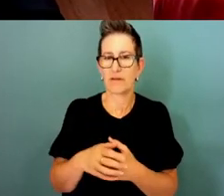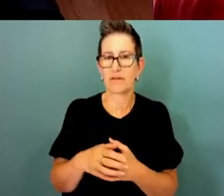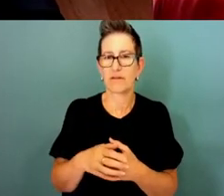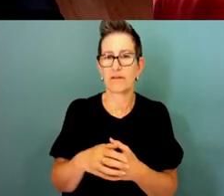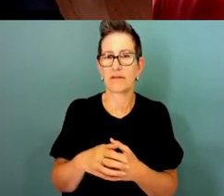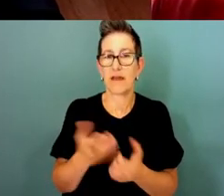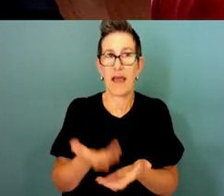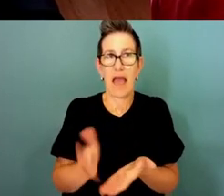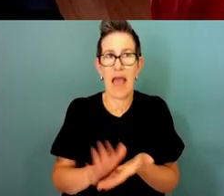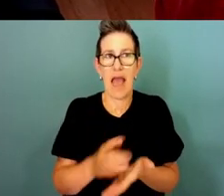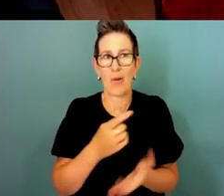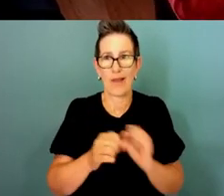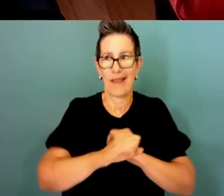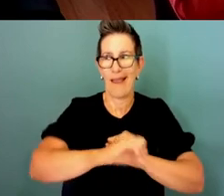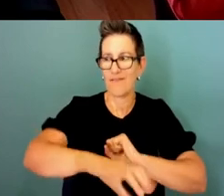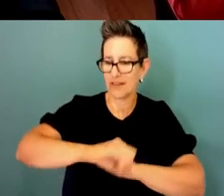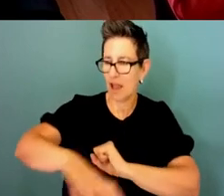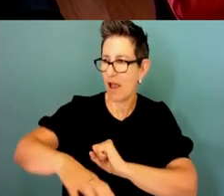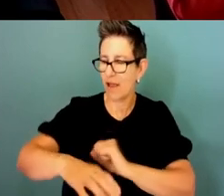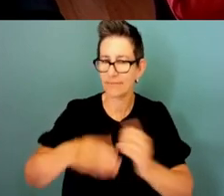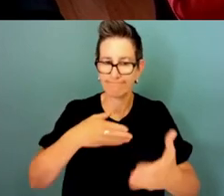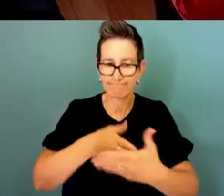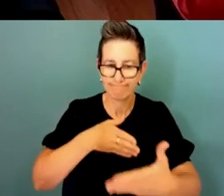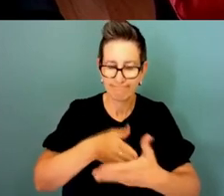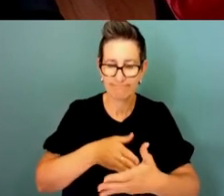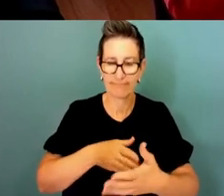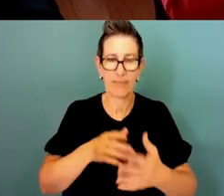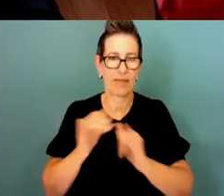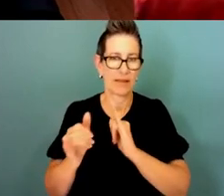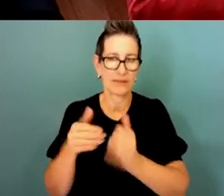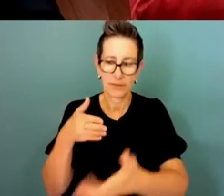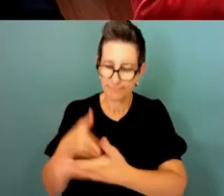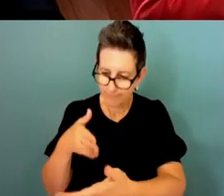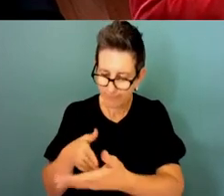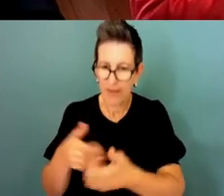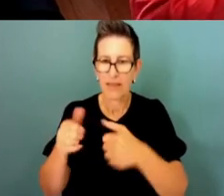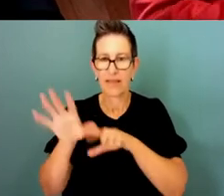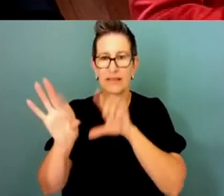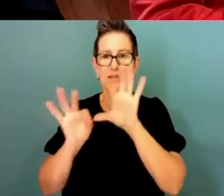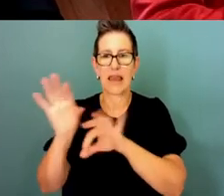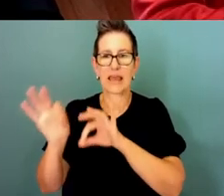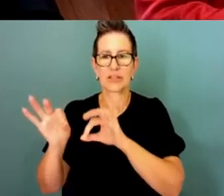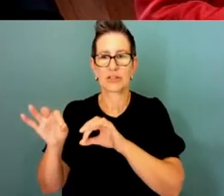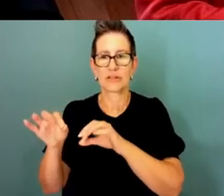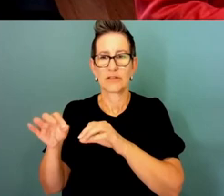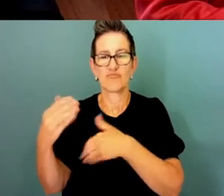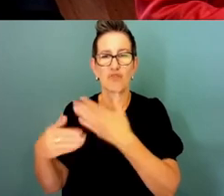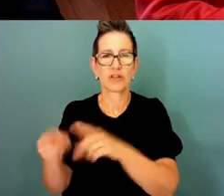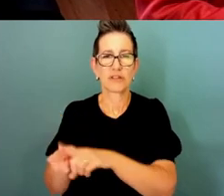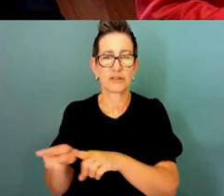advertise right through to the interview and then the selection process after that as well